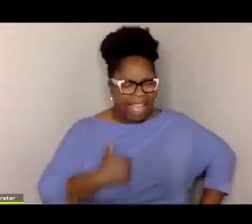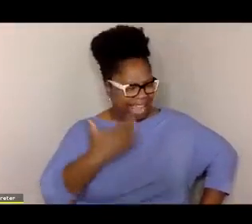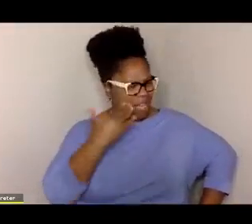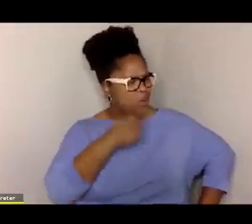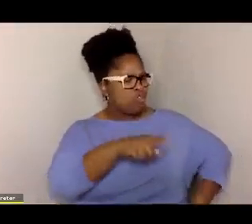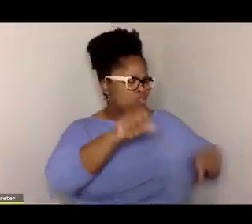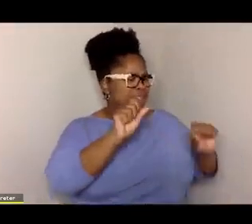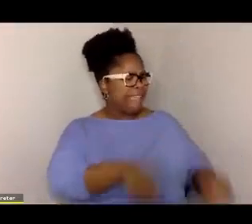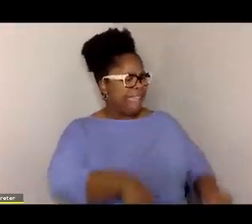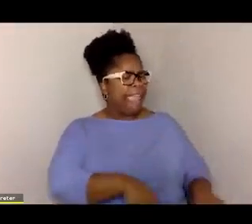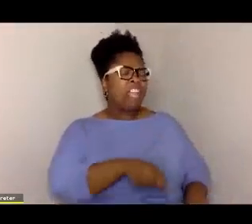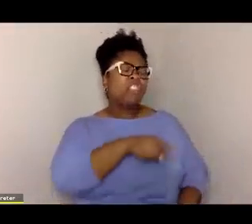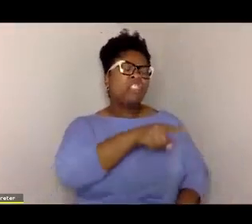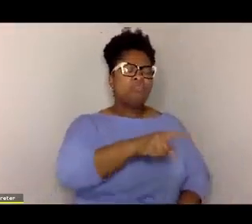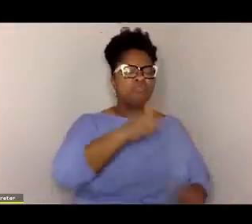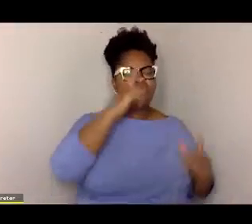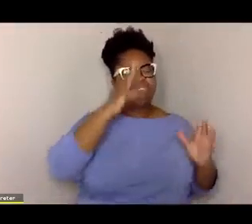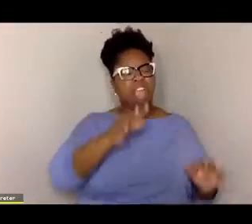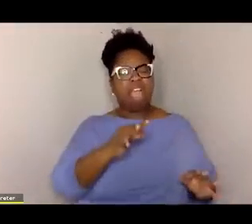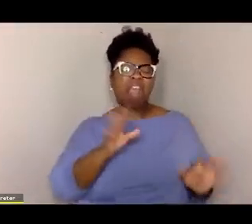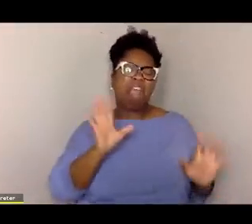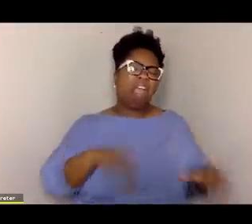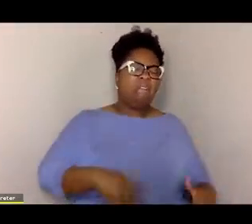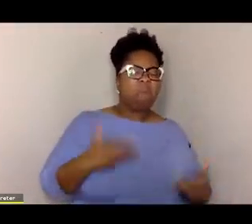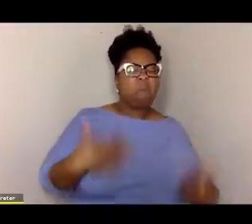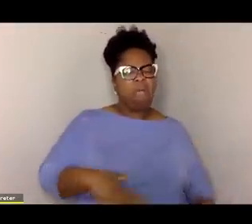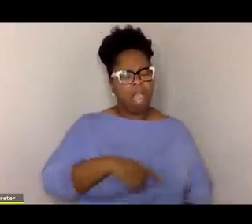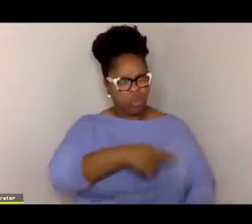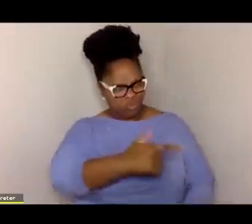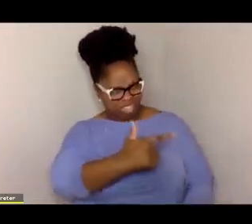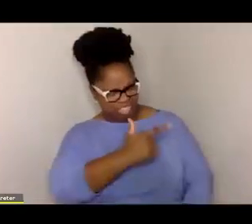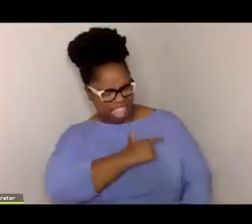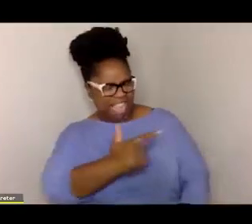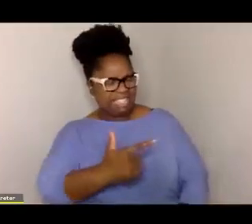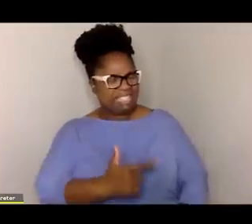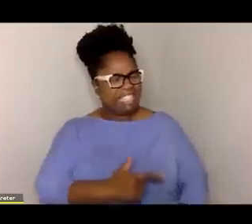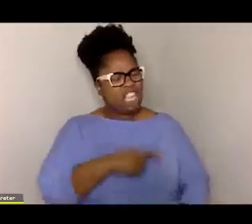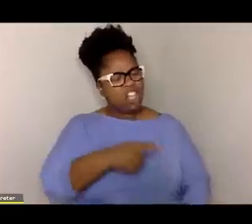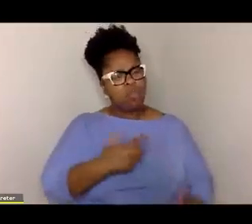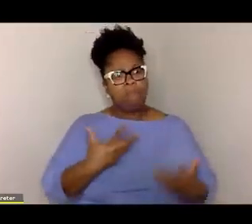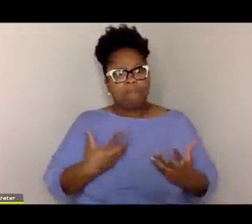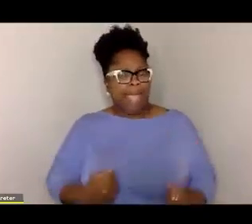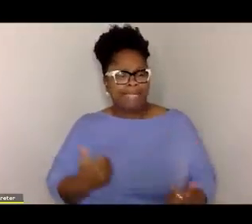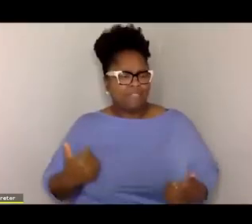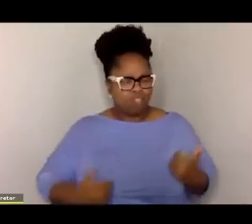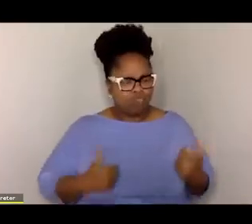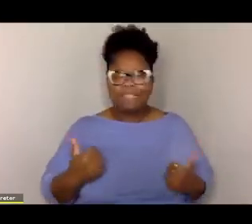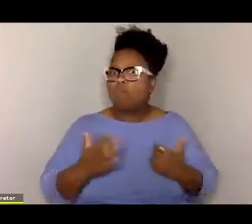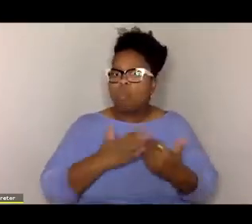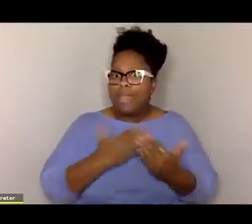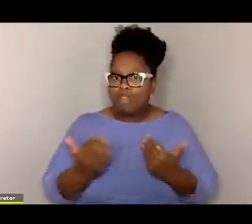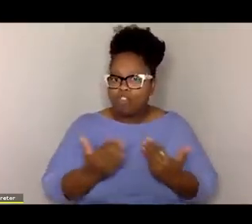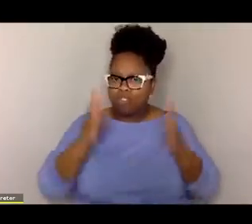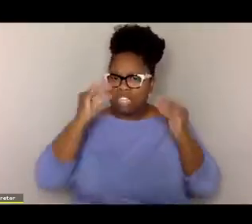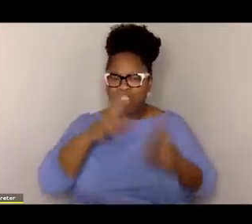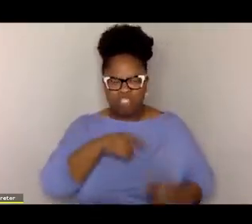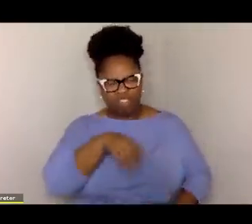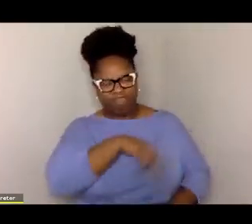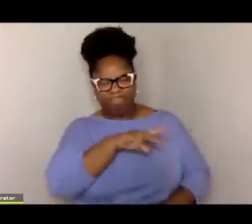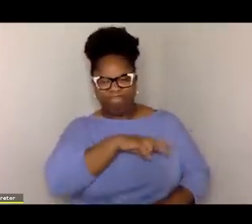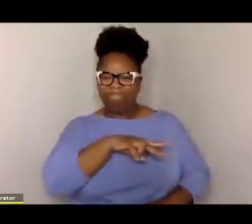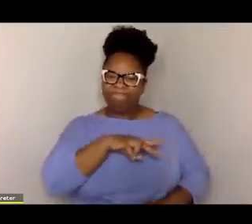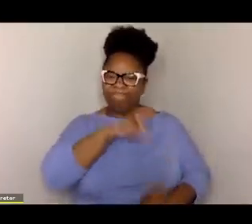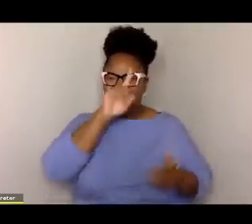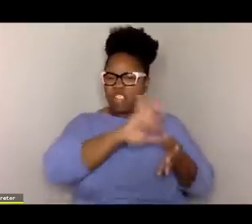you're smart. I know you can do it. You're just choosing not to do it because you're lazy or passive aggressive or whatever.